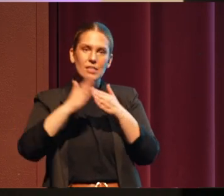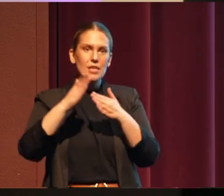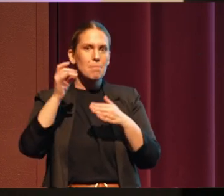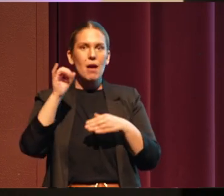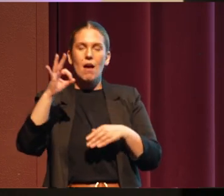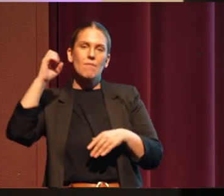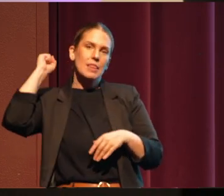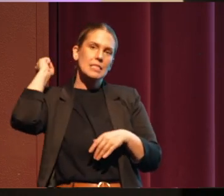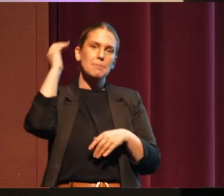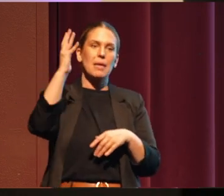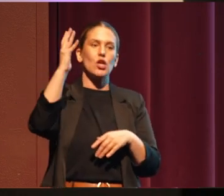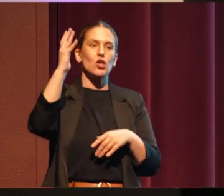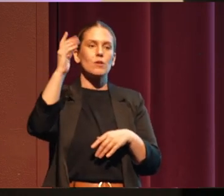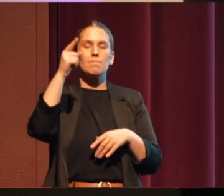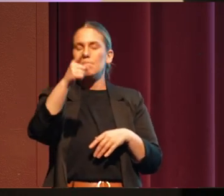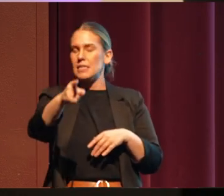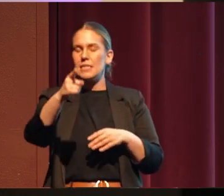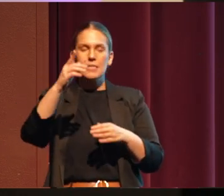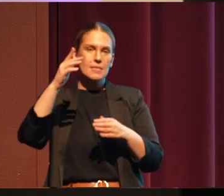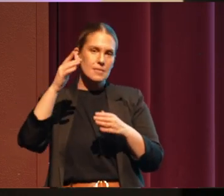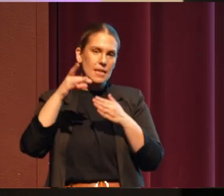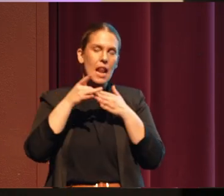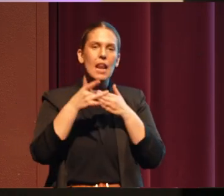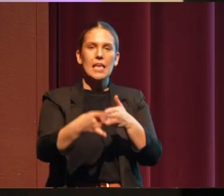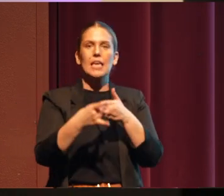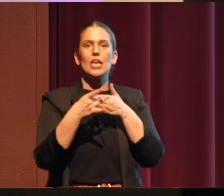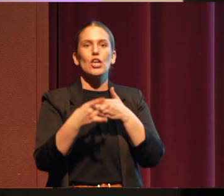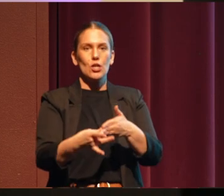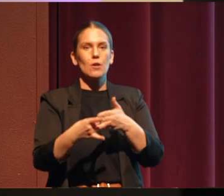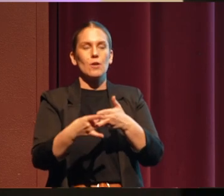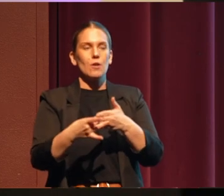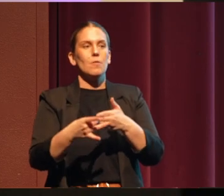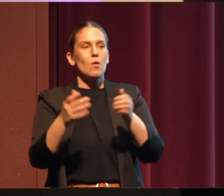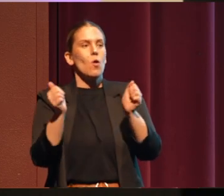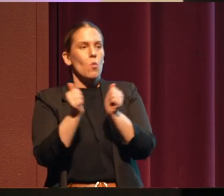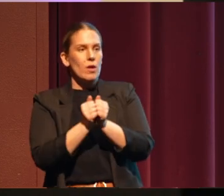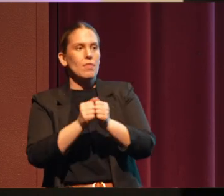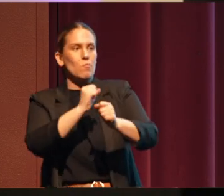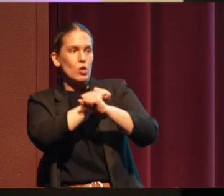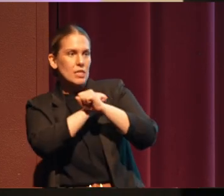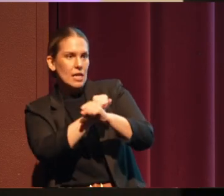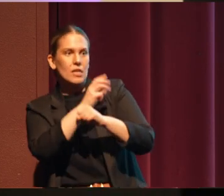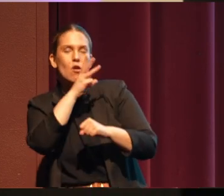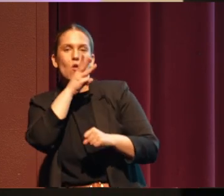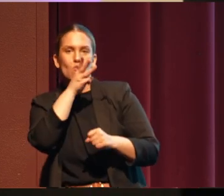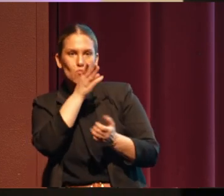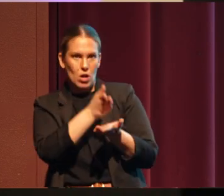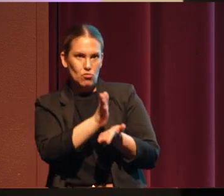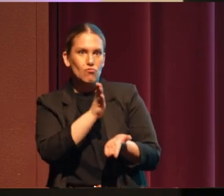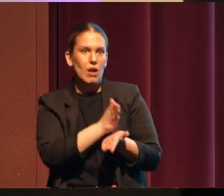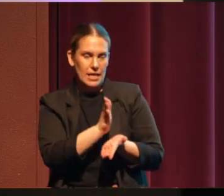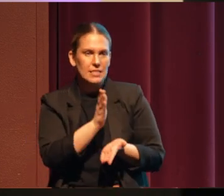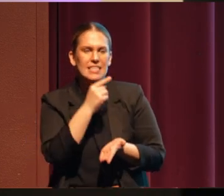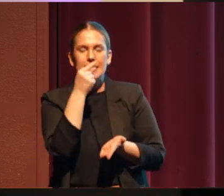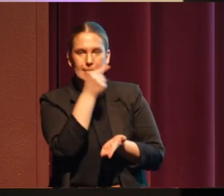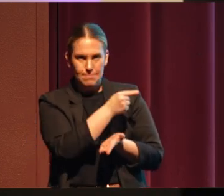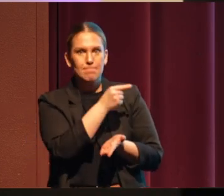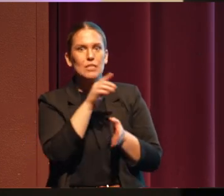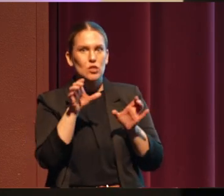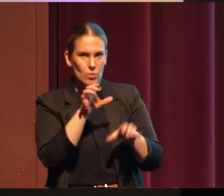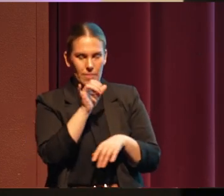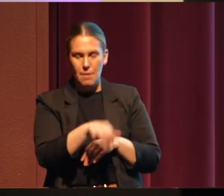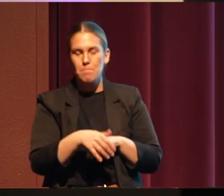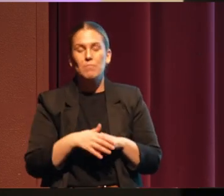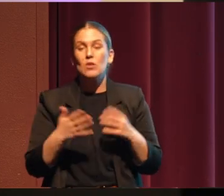When it comes to water issues within the Klamath Basin and protecting our water rights, he is there. And when I do a presentation